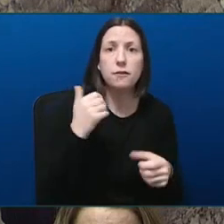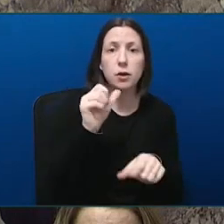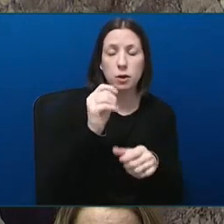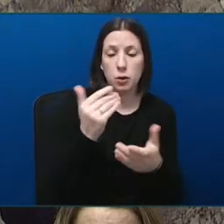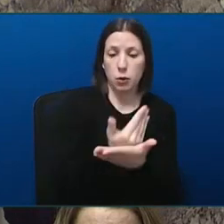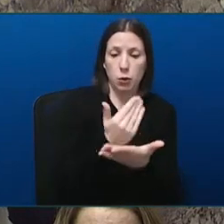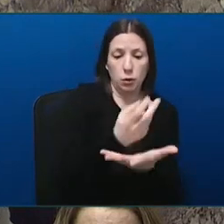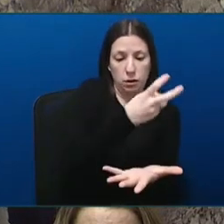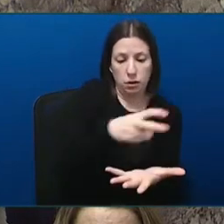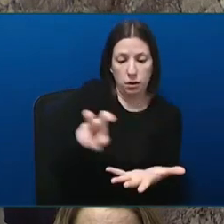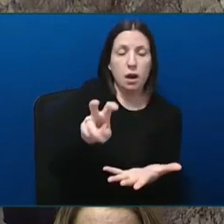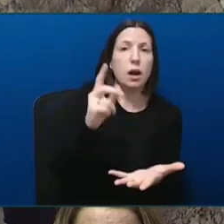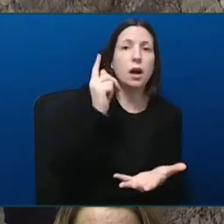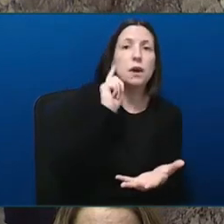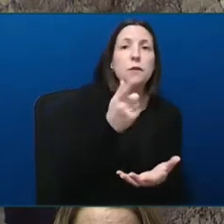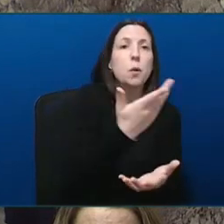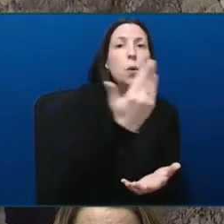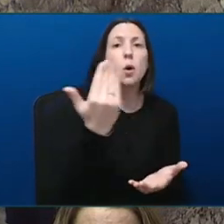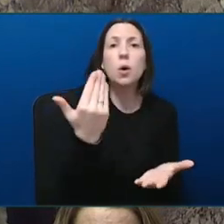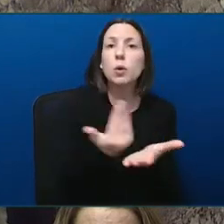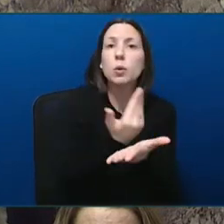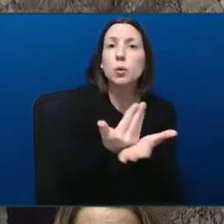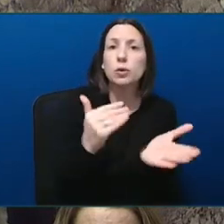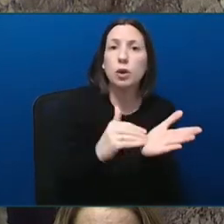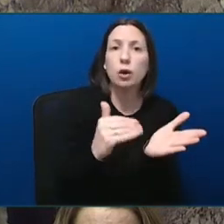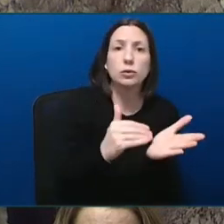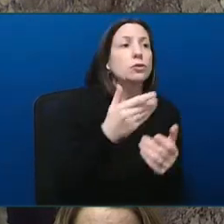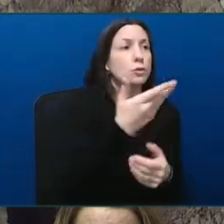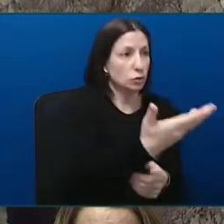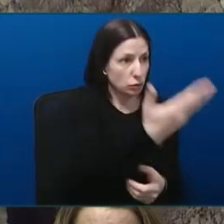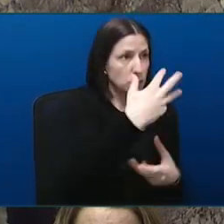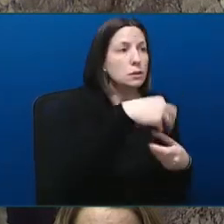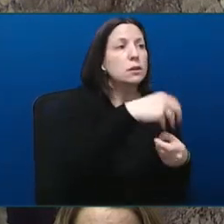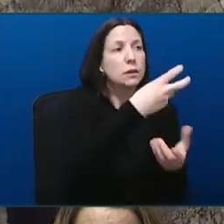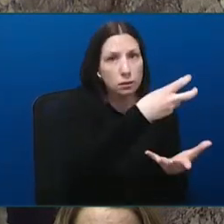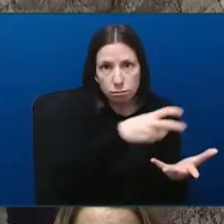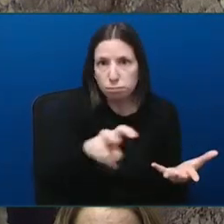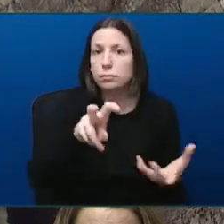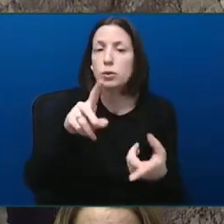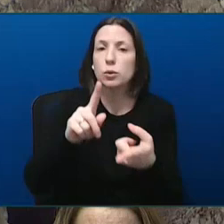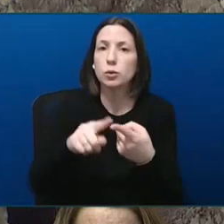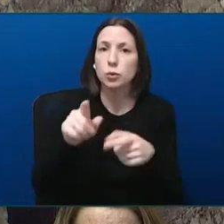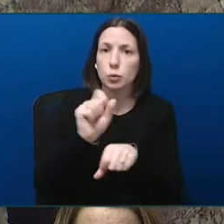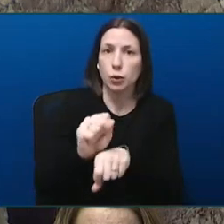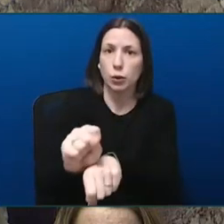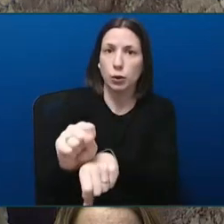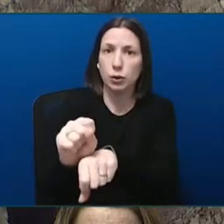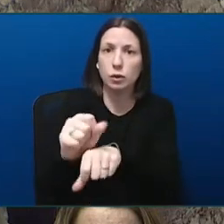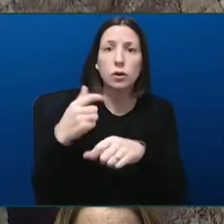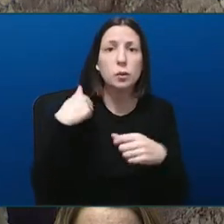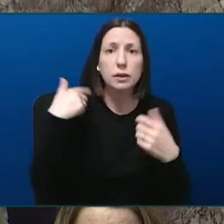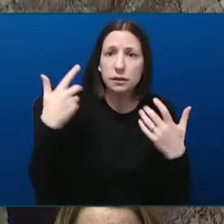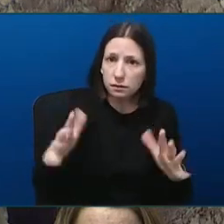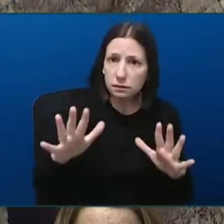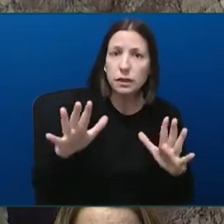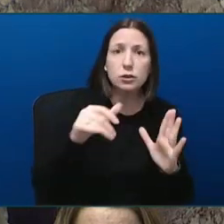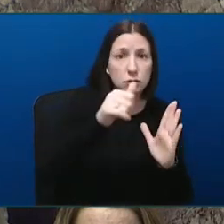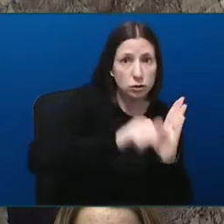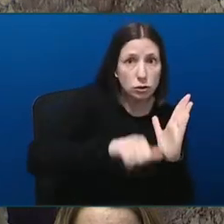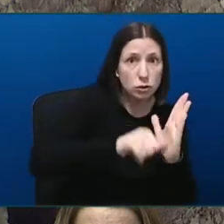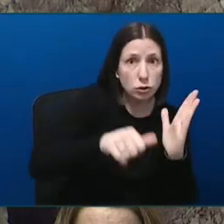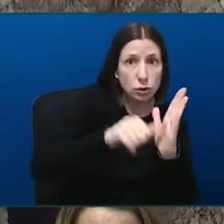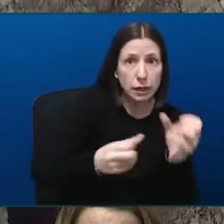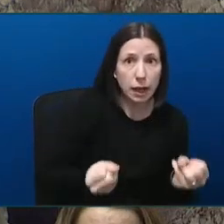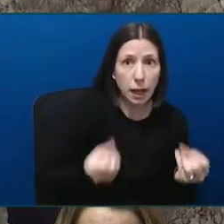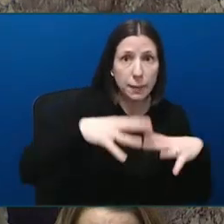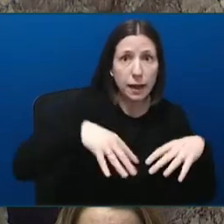doctors to bring them in to longitudinal primary care. We've set records in the number of surgeries and diagnostic procedures we've done,